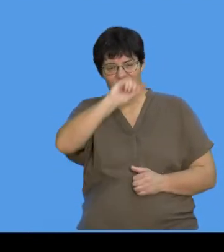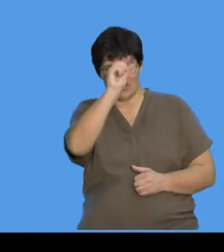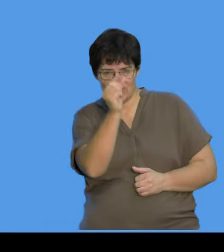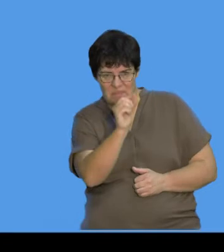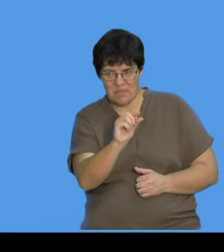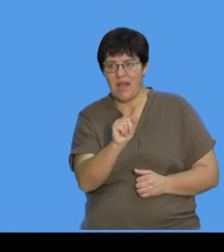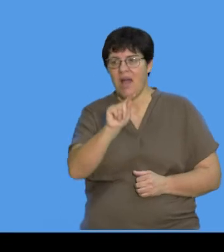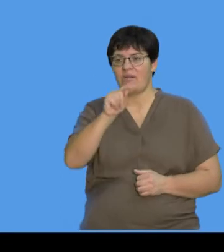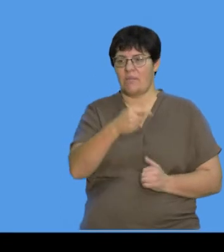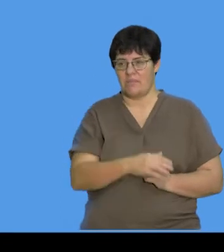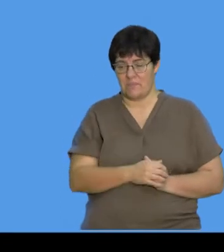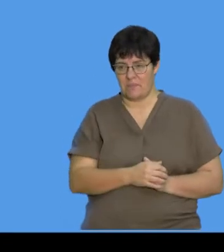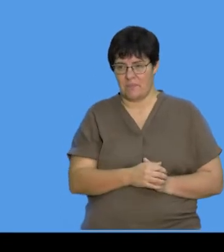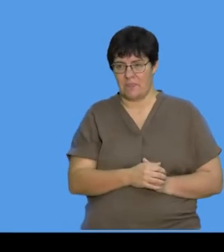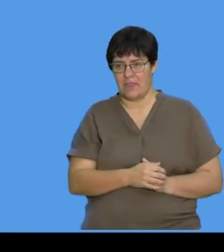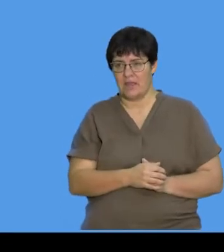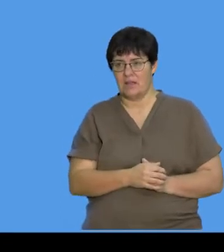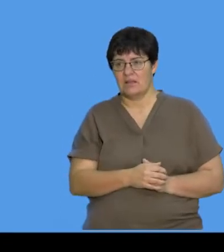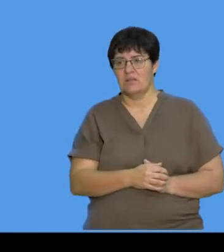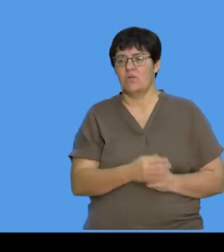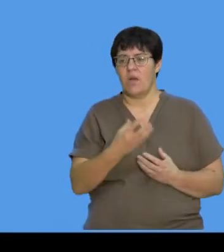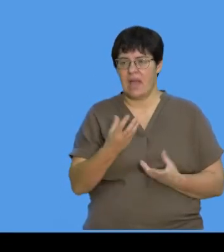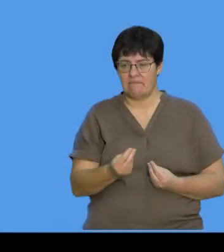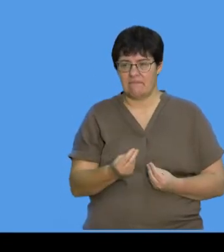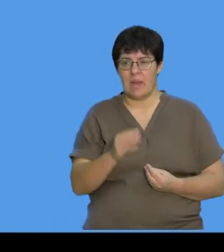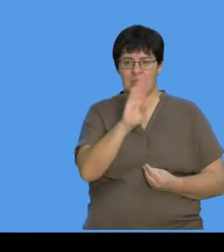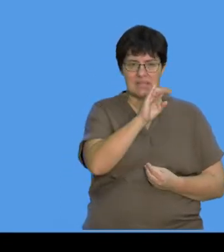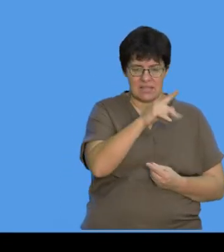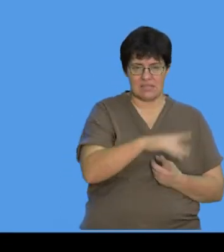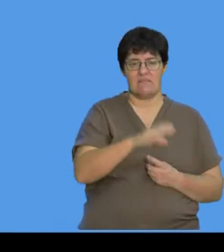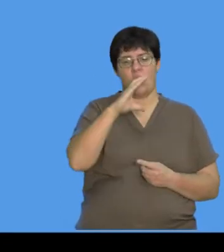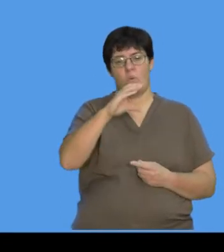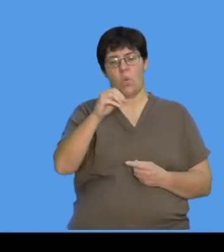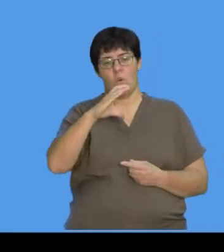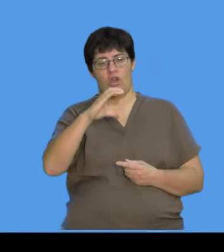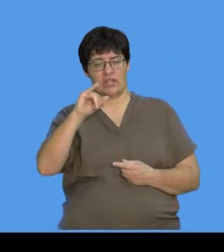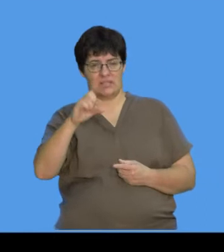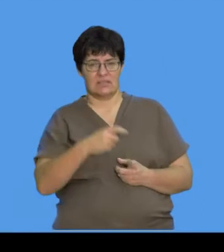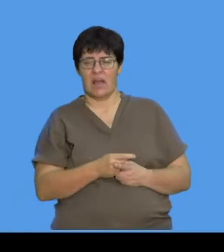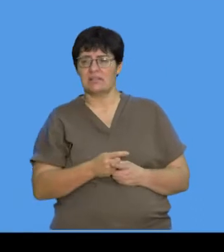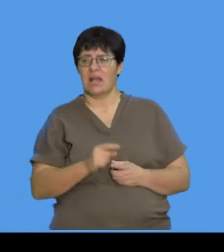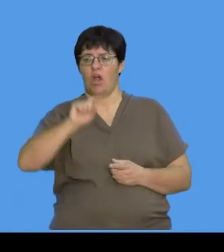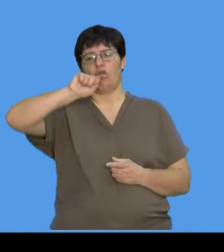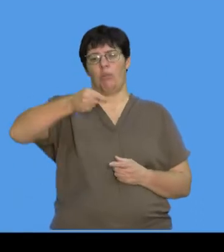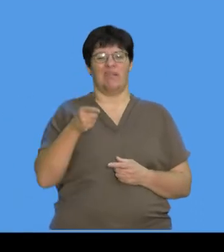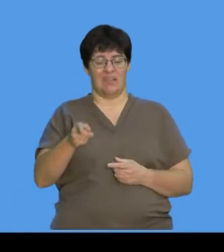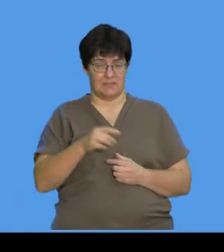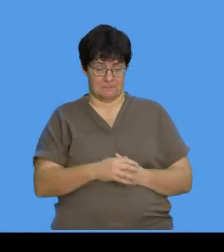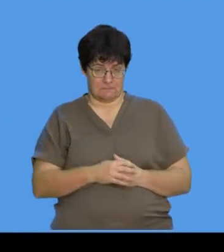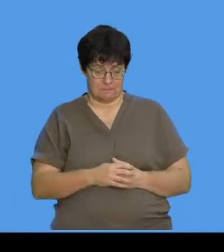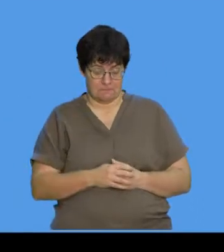one of the shapes that I wanted to show you. There we had bacillus, we had the cocus, and this is like a comma one.